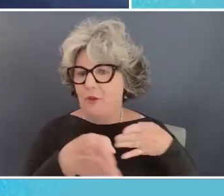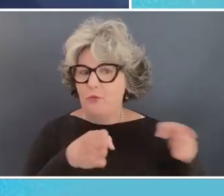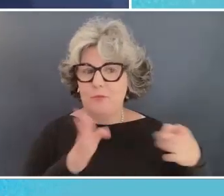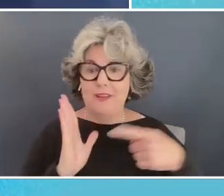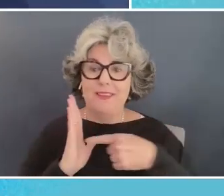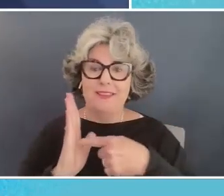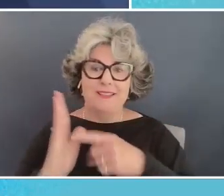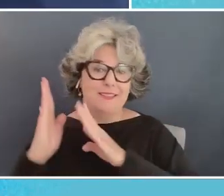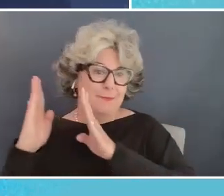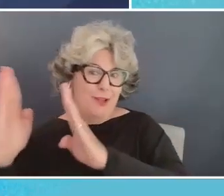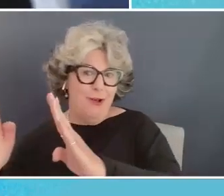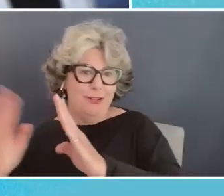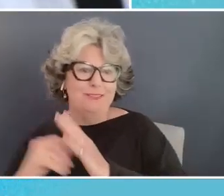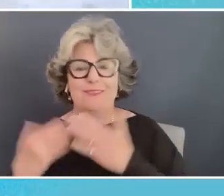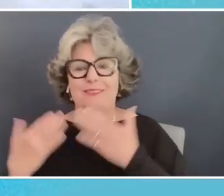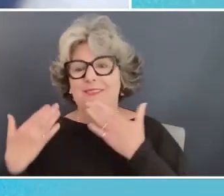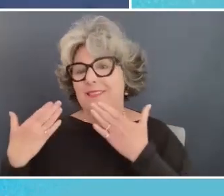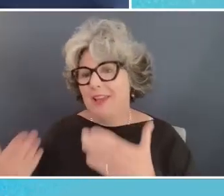thanks